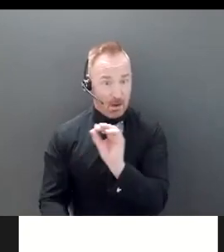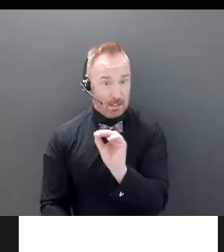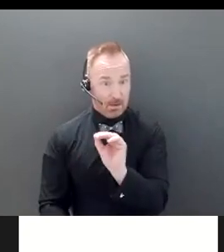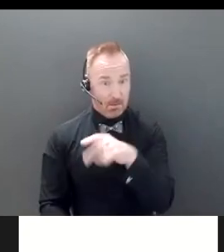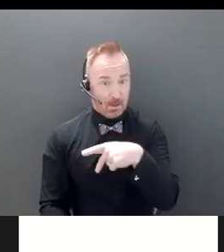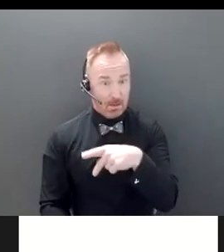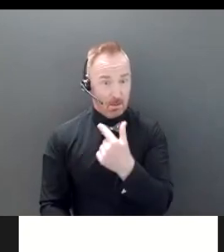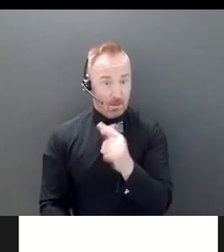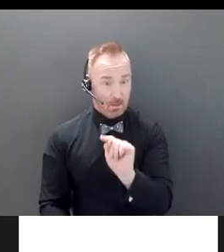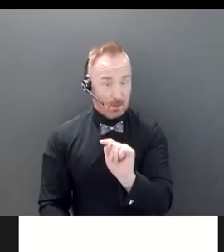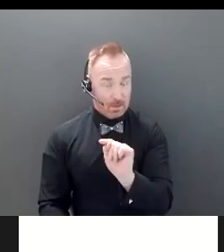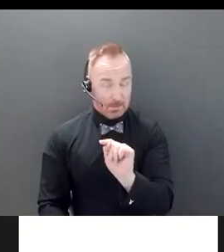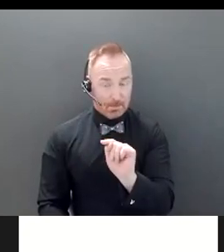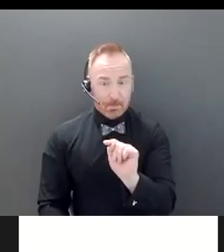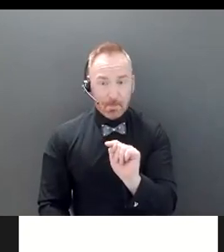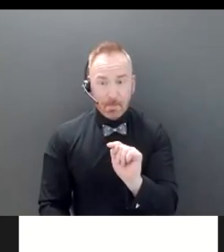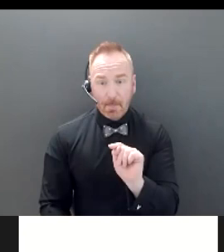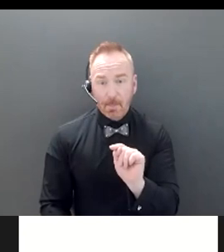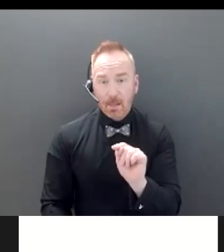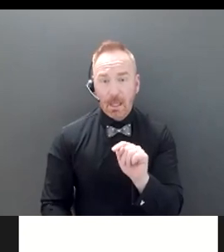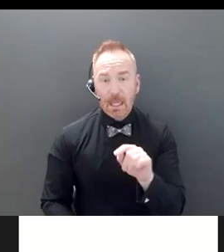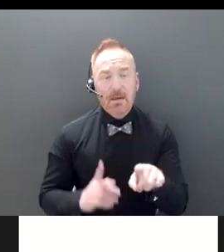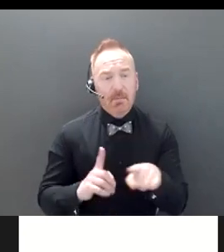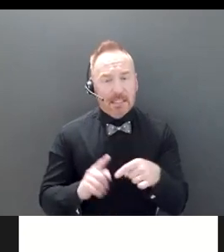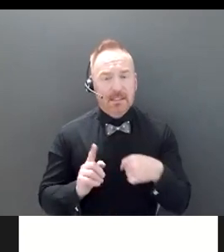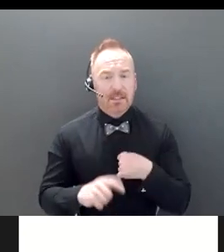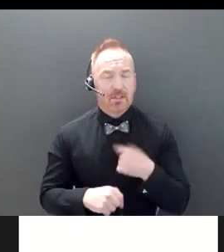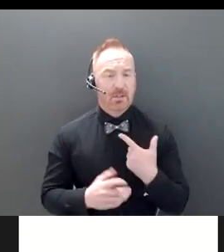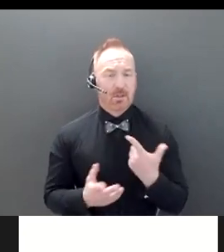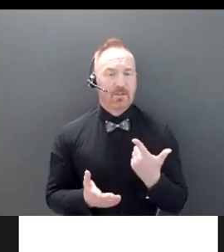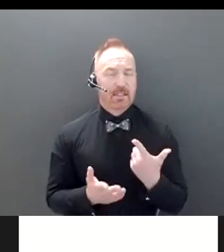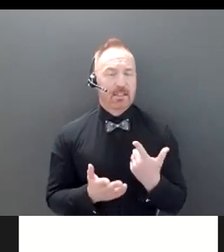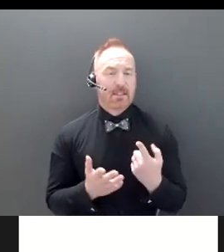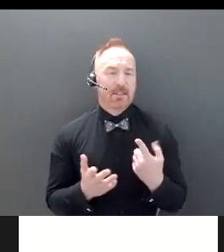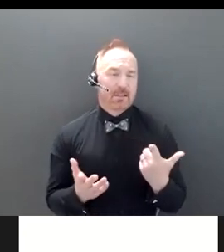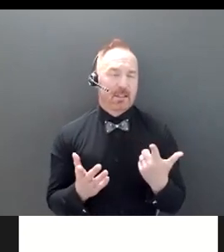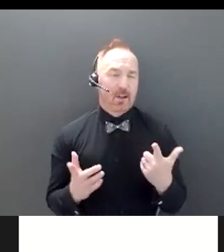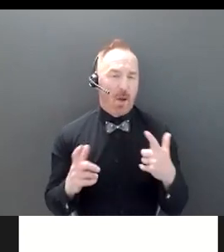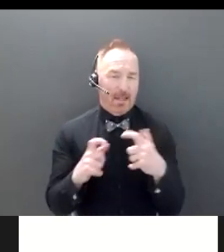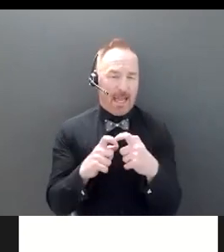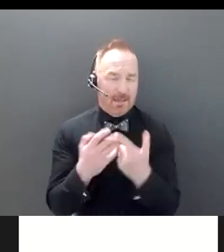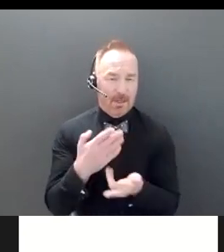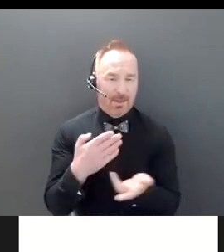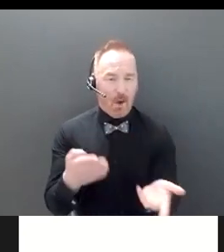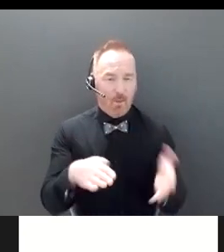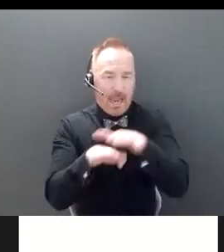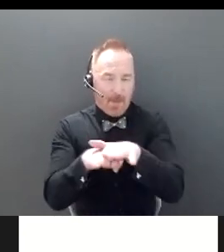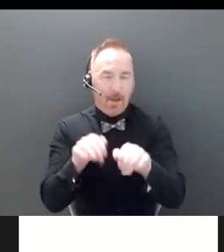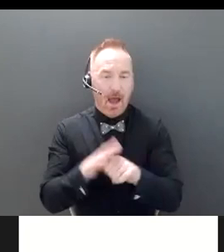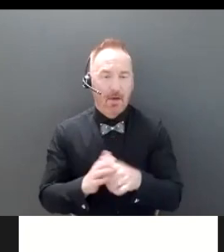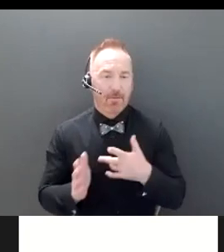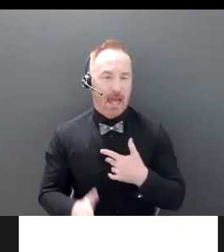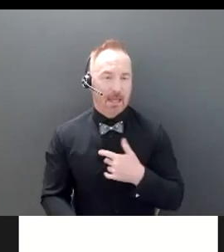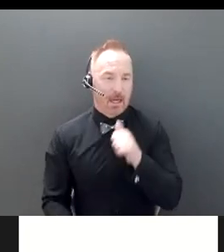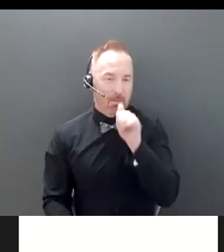that there's also the added complexity of privacy legislation. So, in a client agreement between the